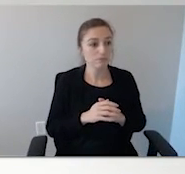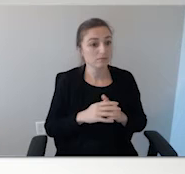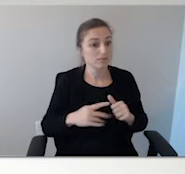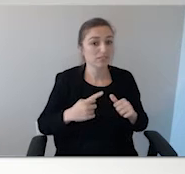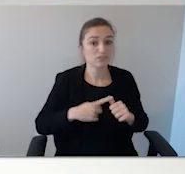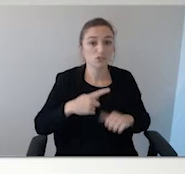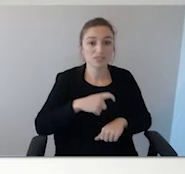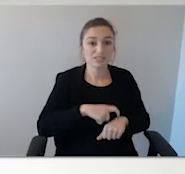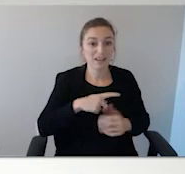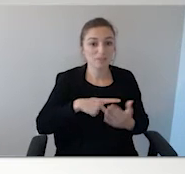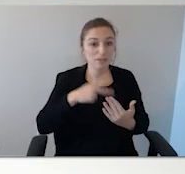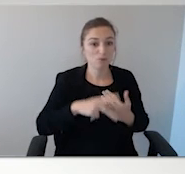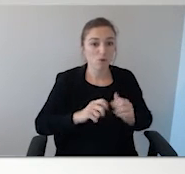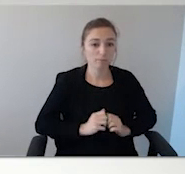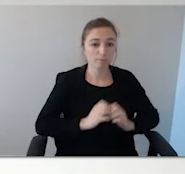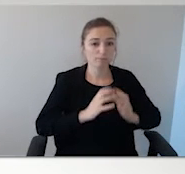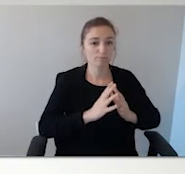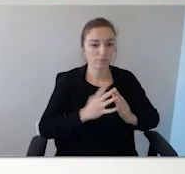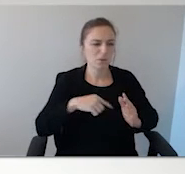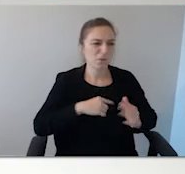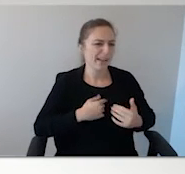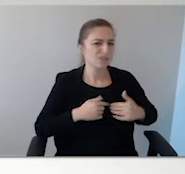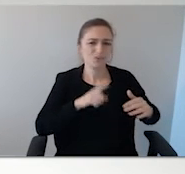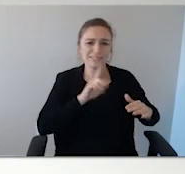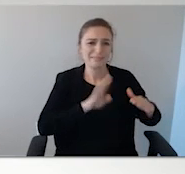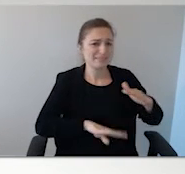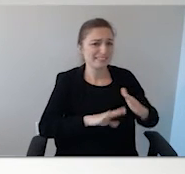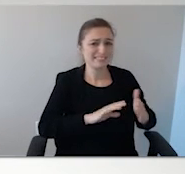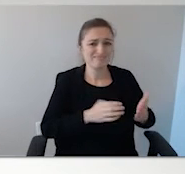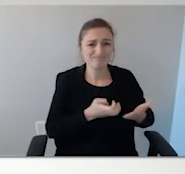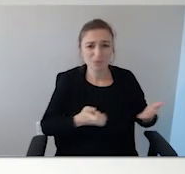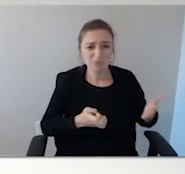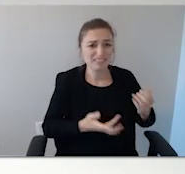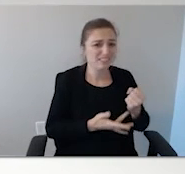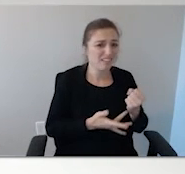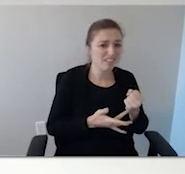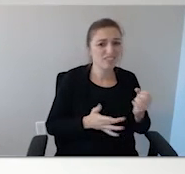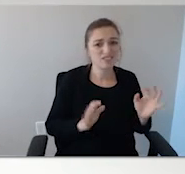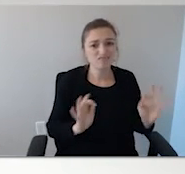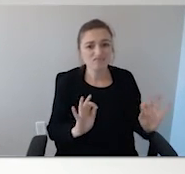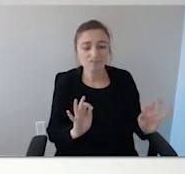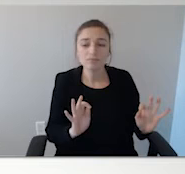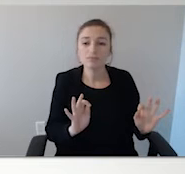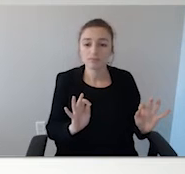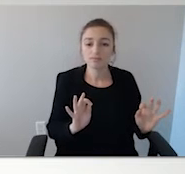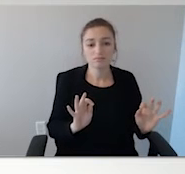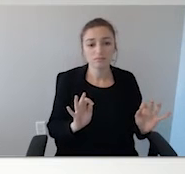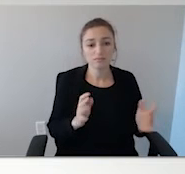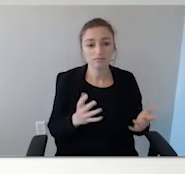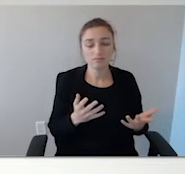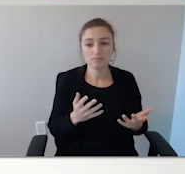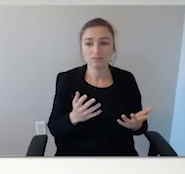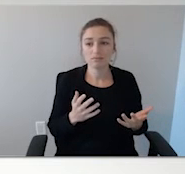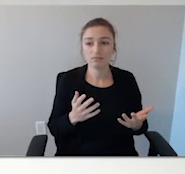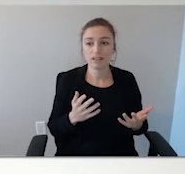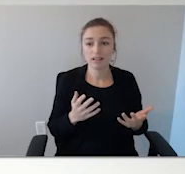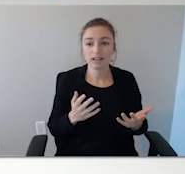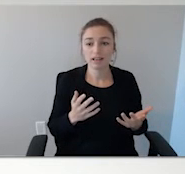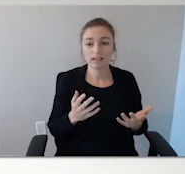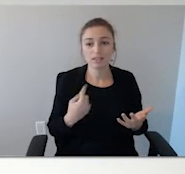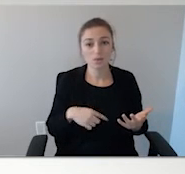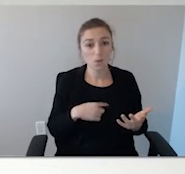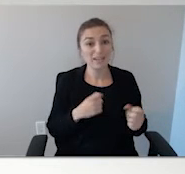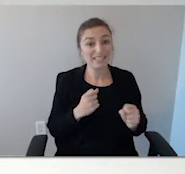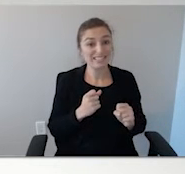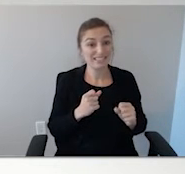we had basic receivers that we used. In fact, our first rescue, we used those receivers and saved